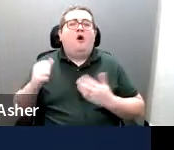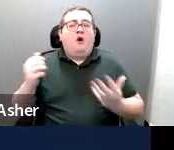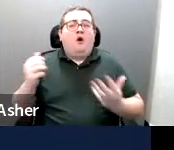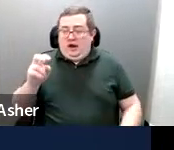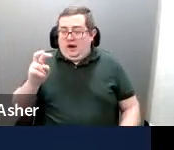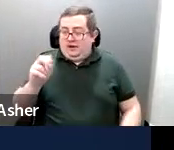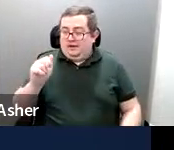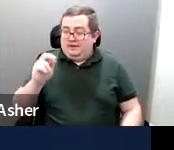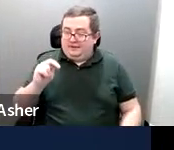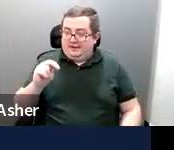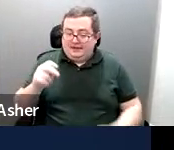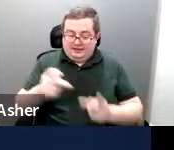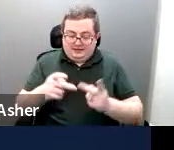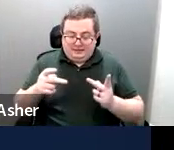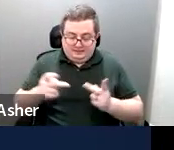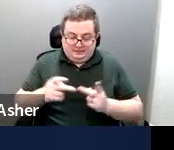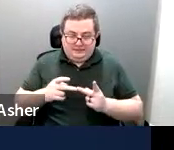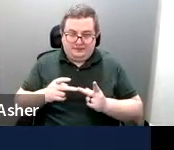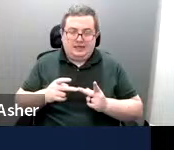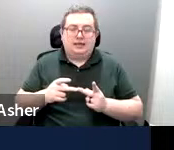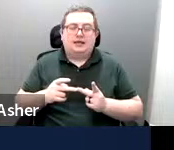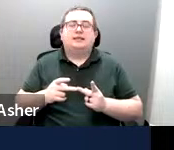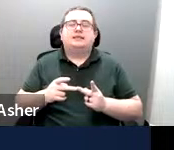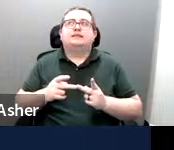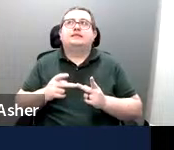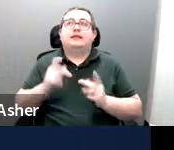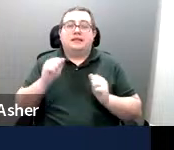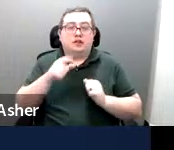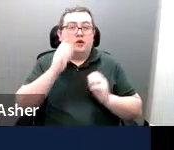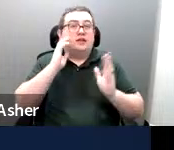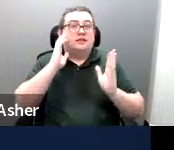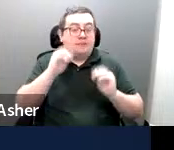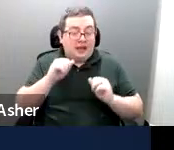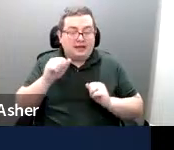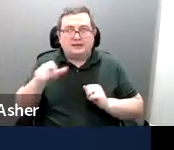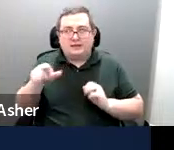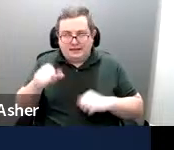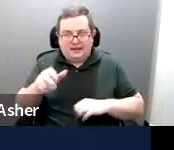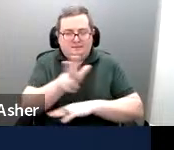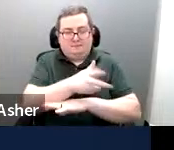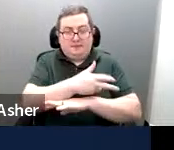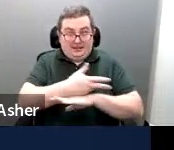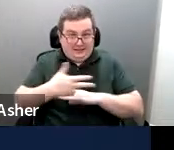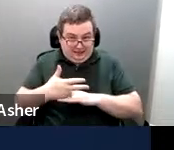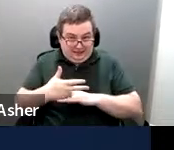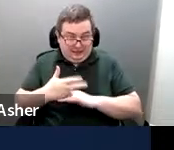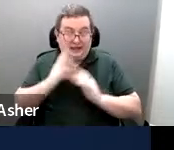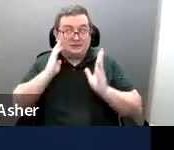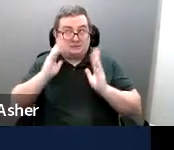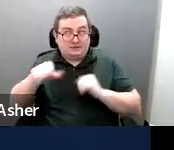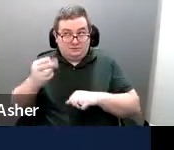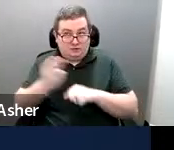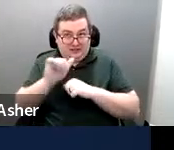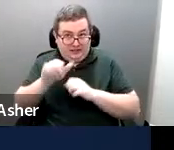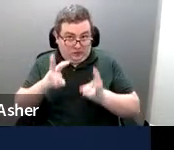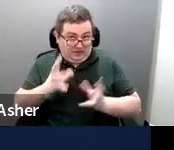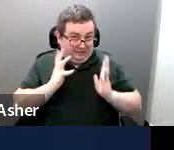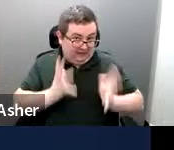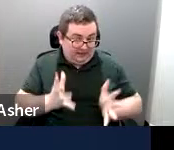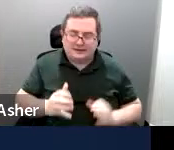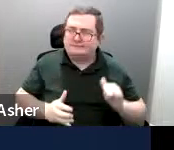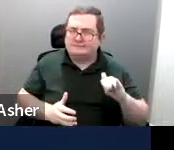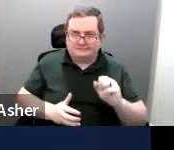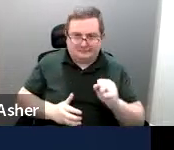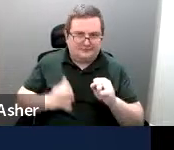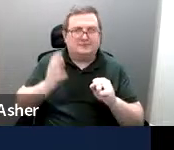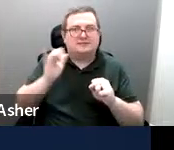van space be used by backing into it? And yes, that is absolutely fine. Um, that's why there